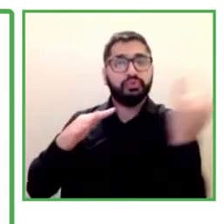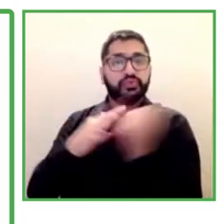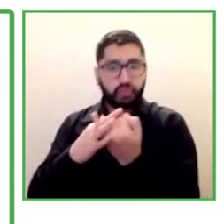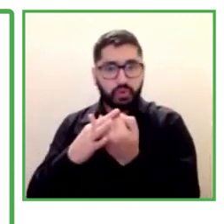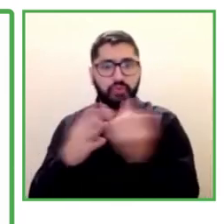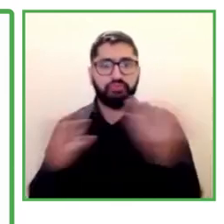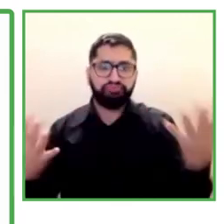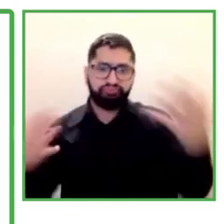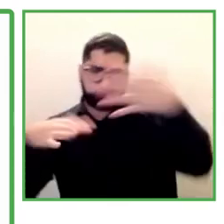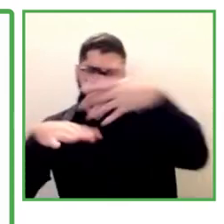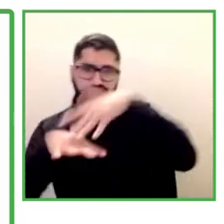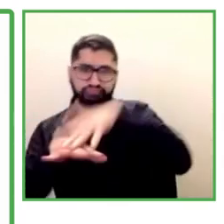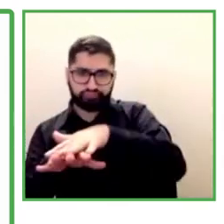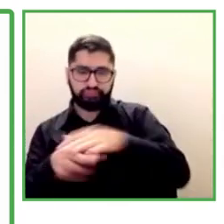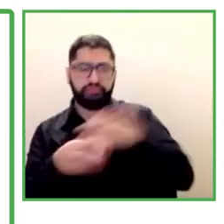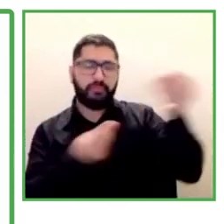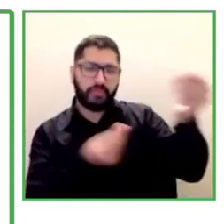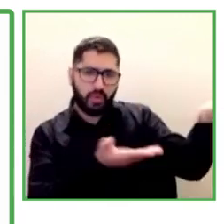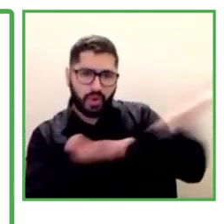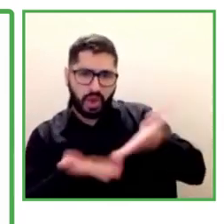very much, Francis. Go ahead.